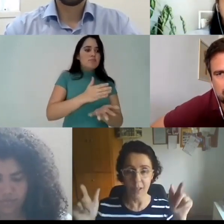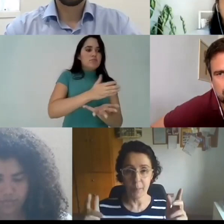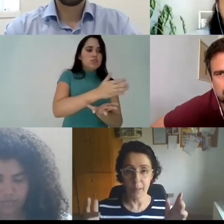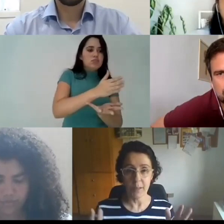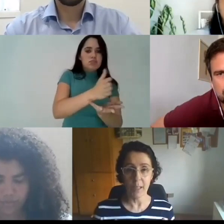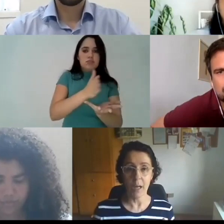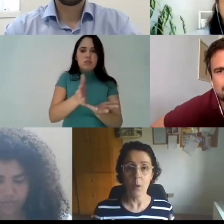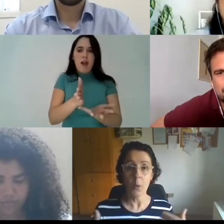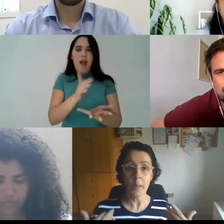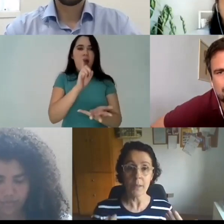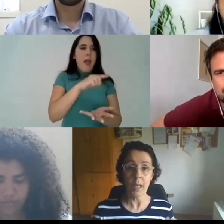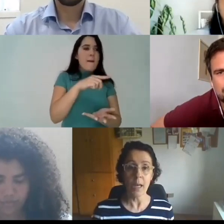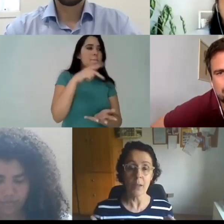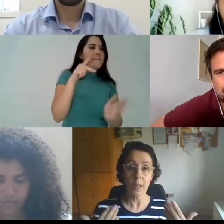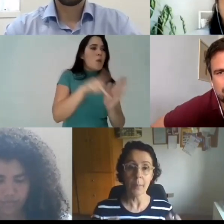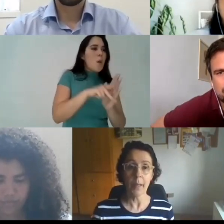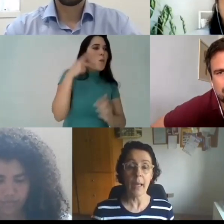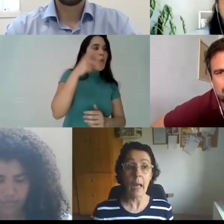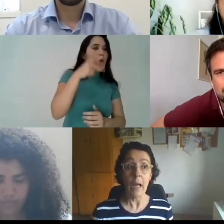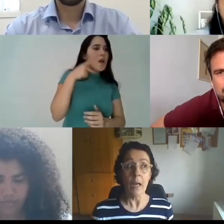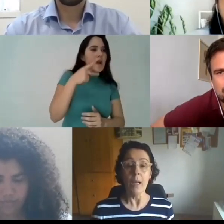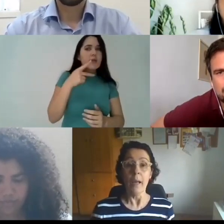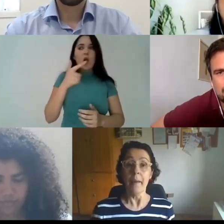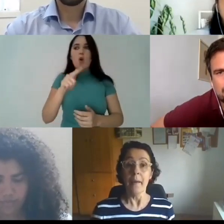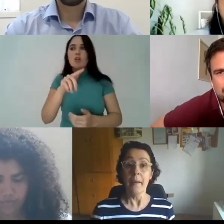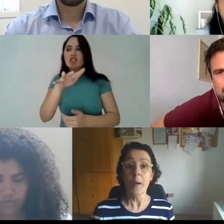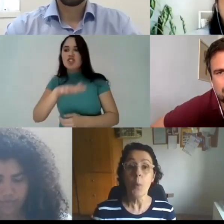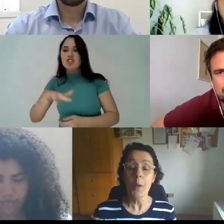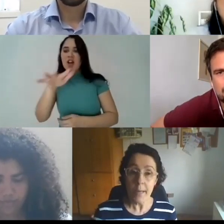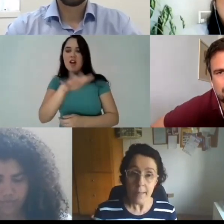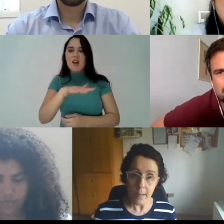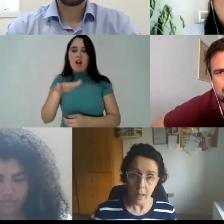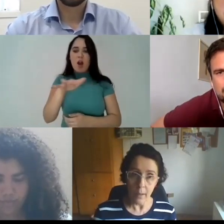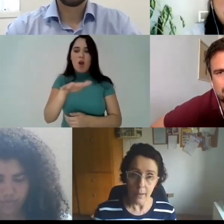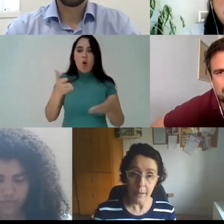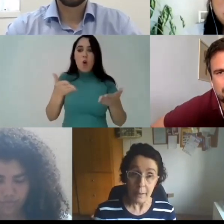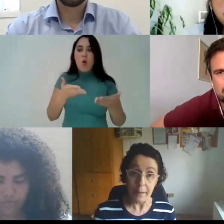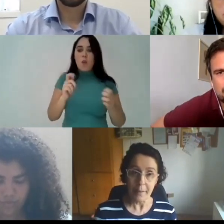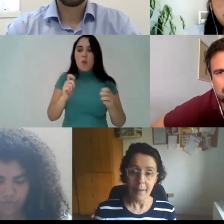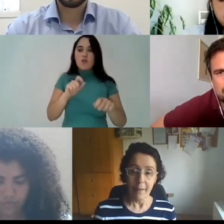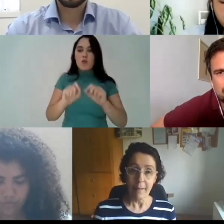with a political agenda that is more general